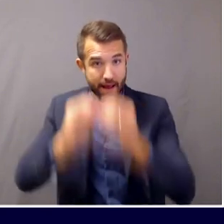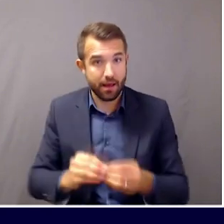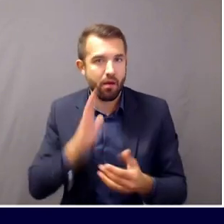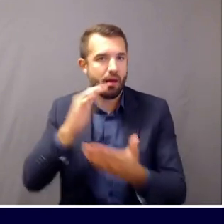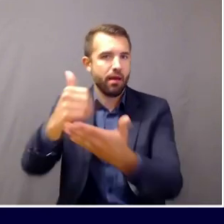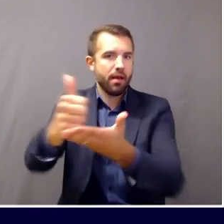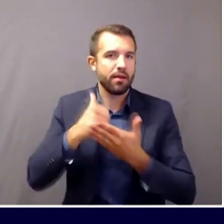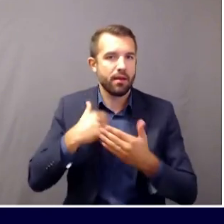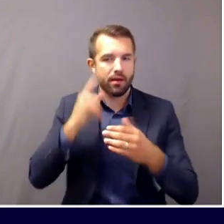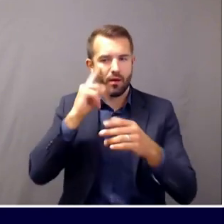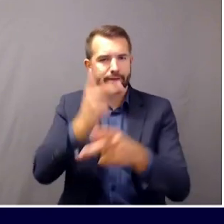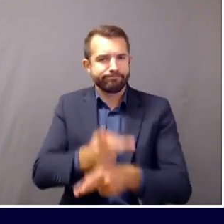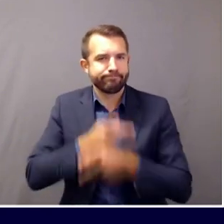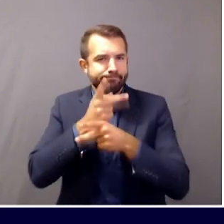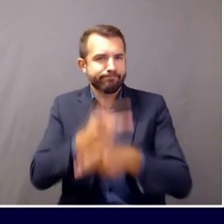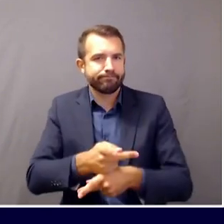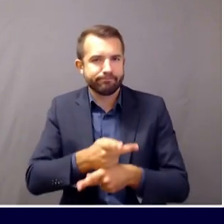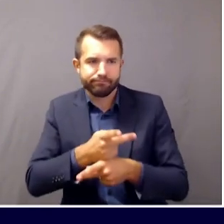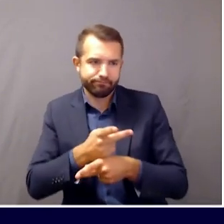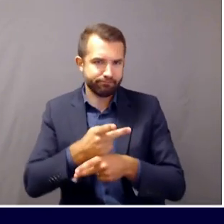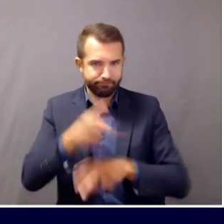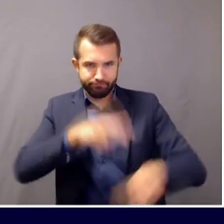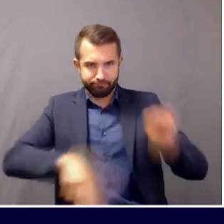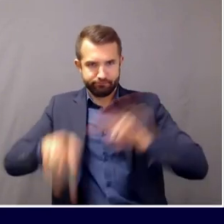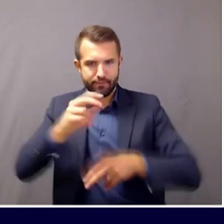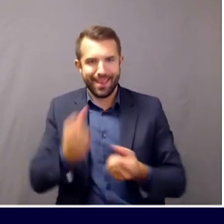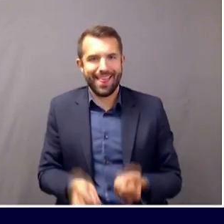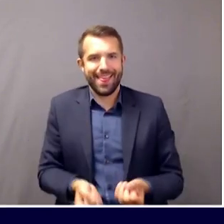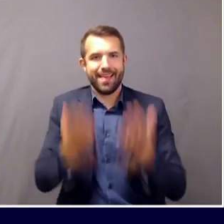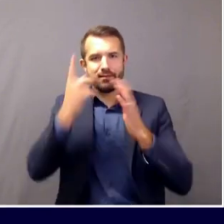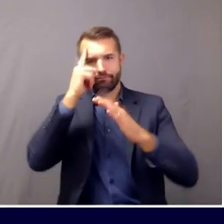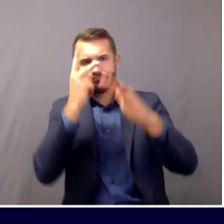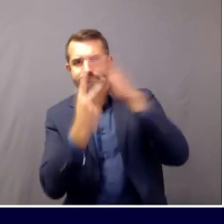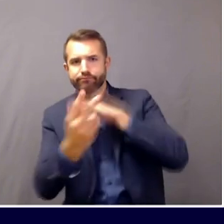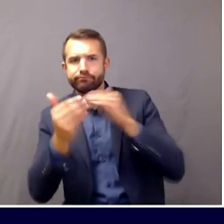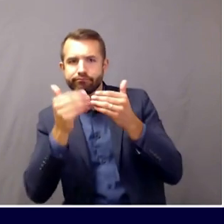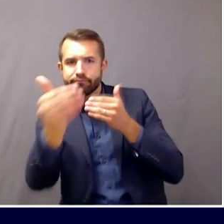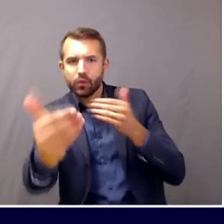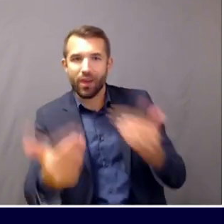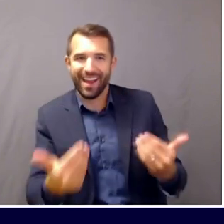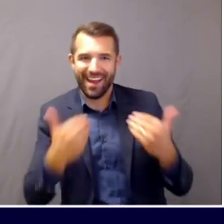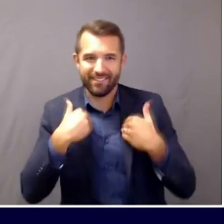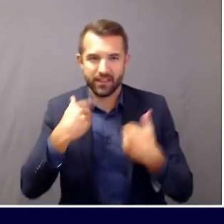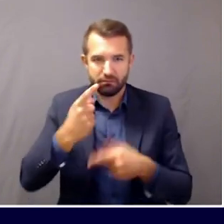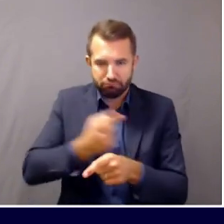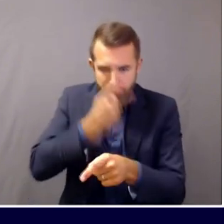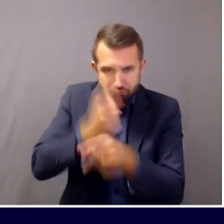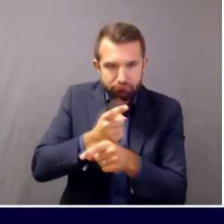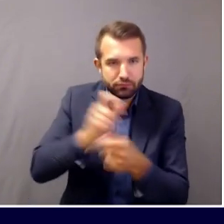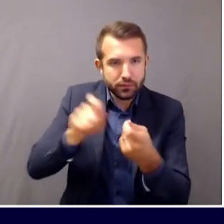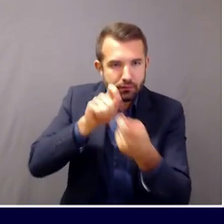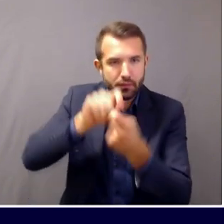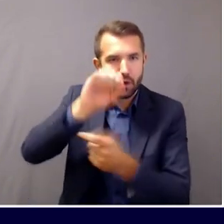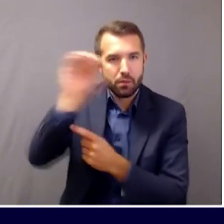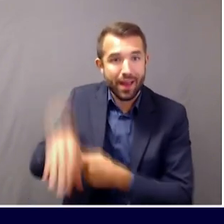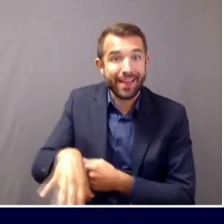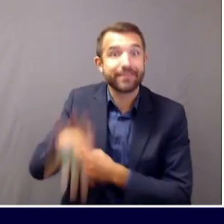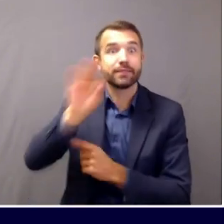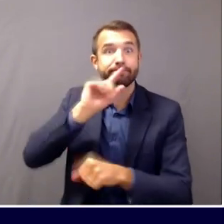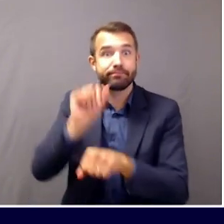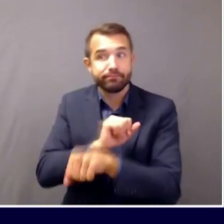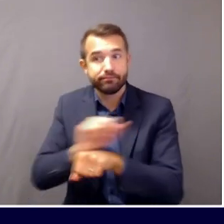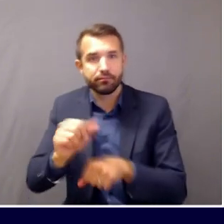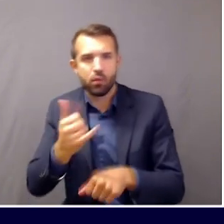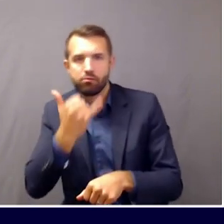called the positive predictive value. And that'll really help us figure out whether it's appropriate for Maine or whether it ought to be reserved for a higher